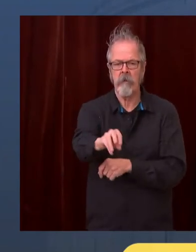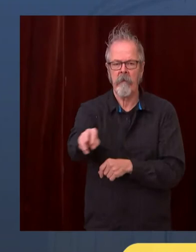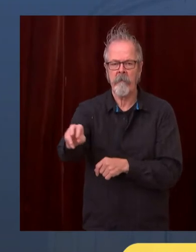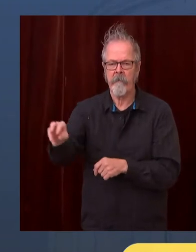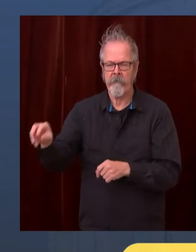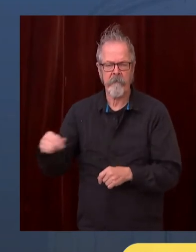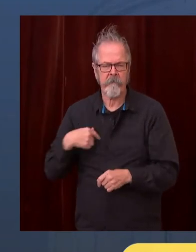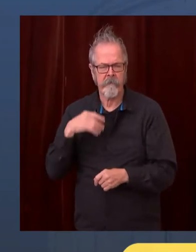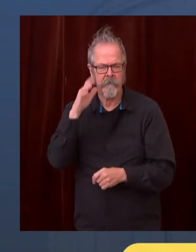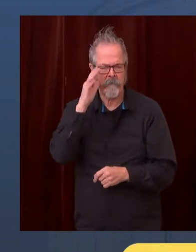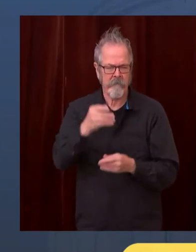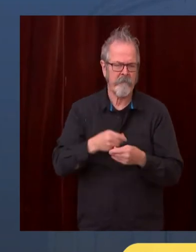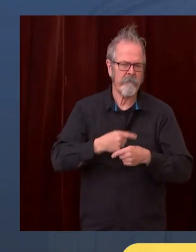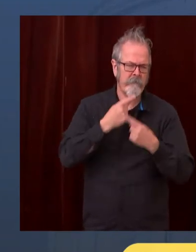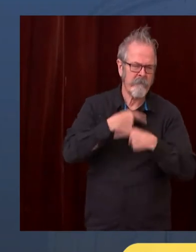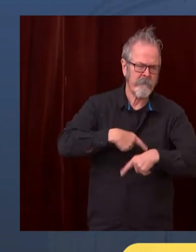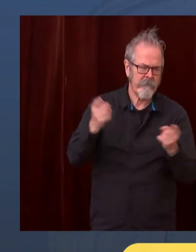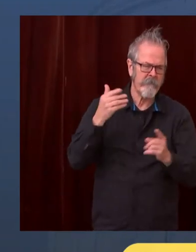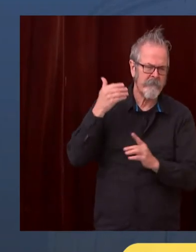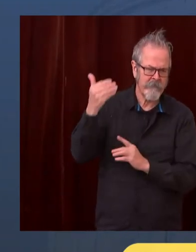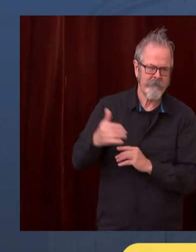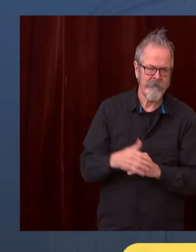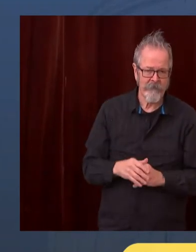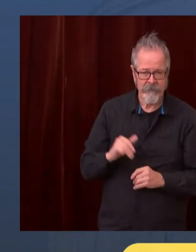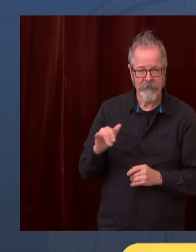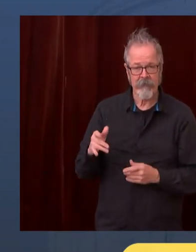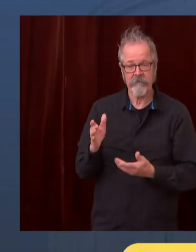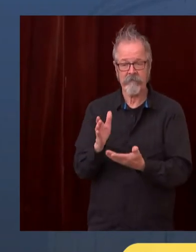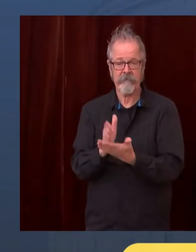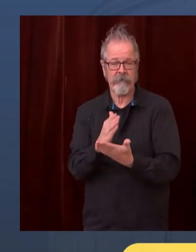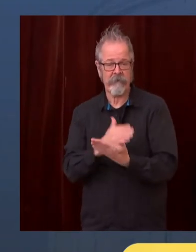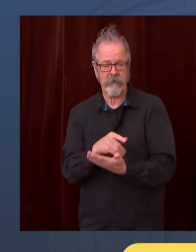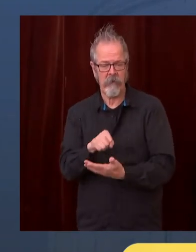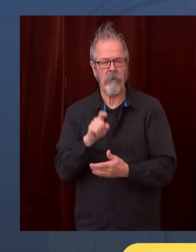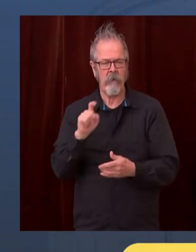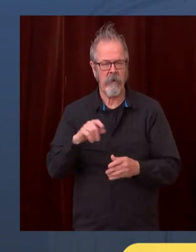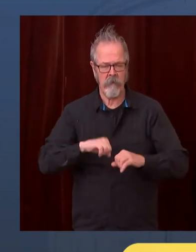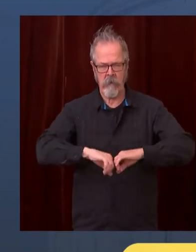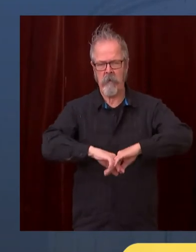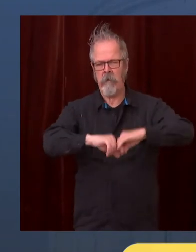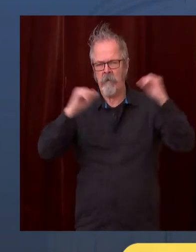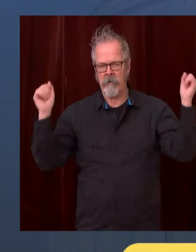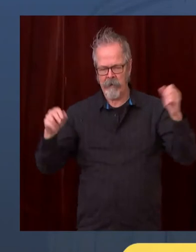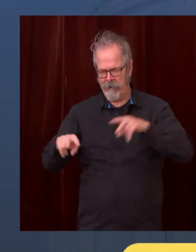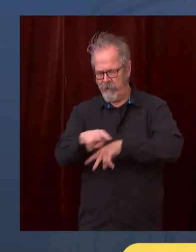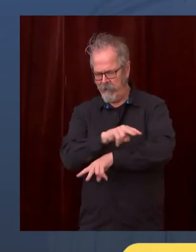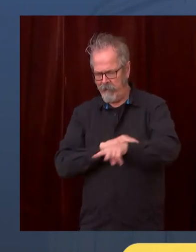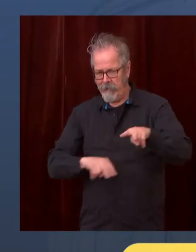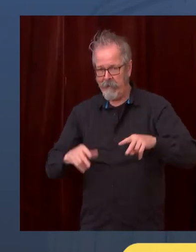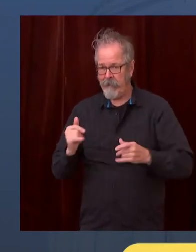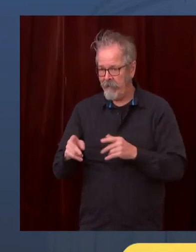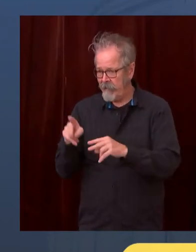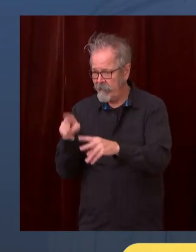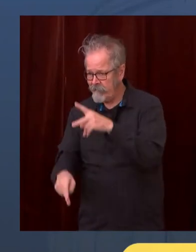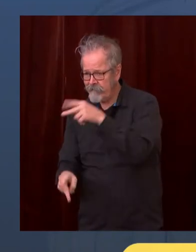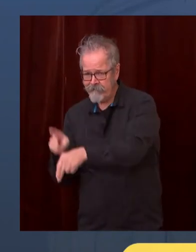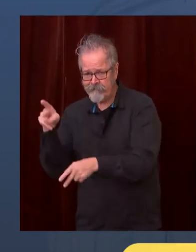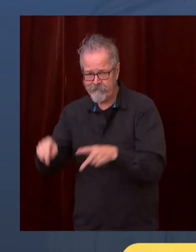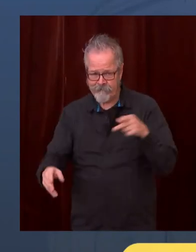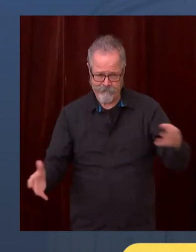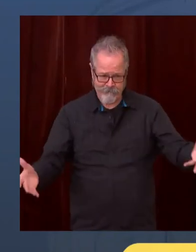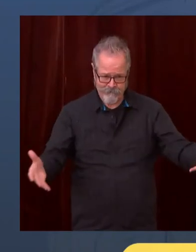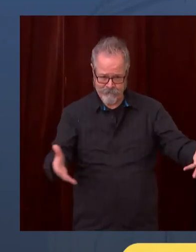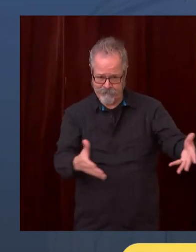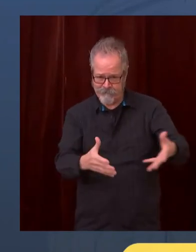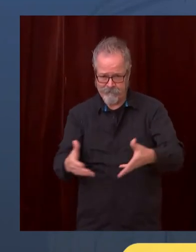funds for additional business or employee relief because we're going to use that rainy day fund just to keep our mental health system working,